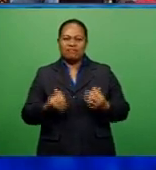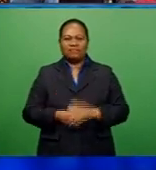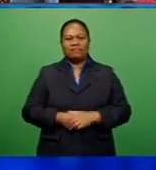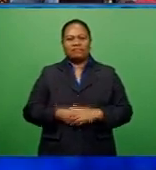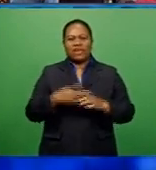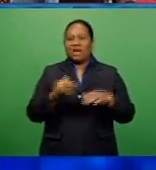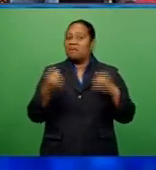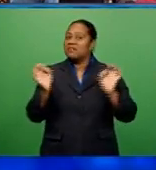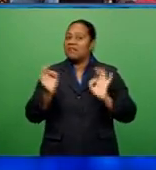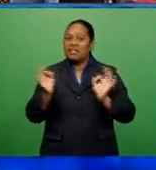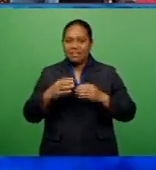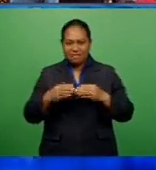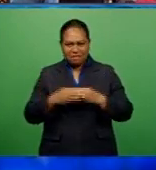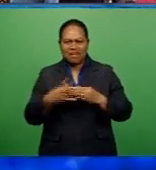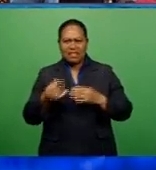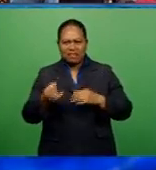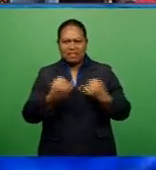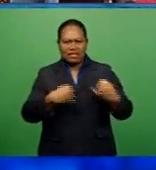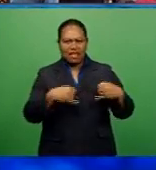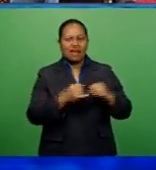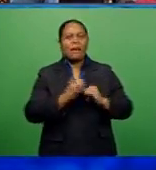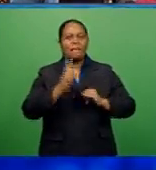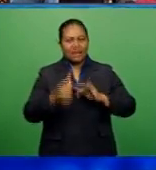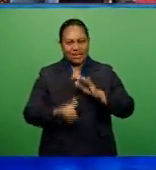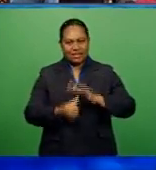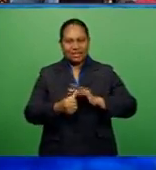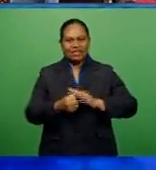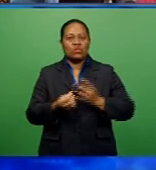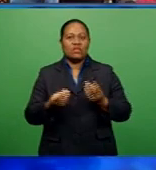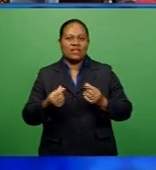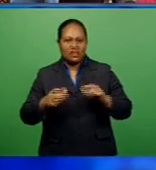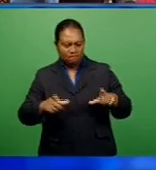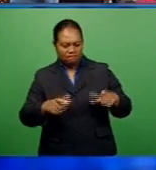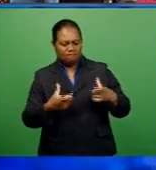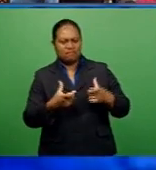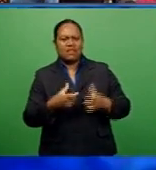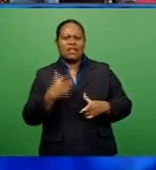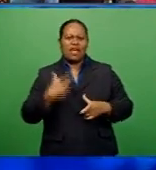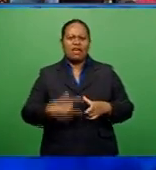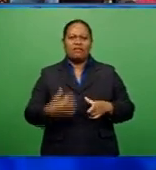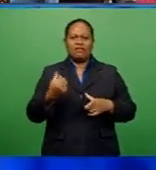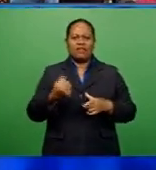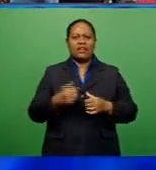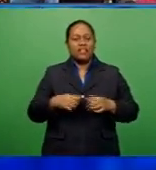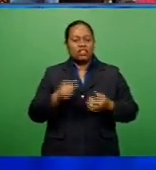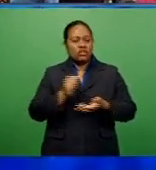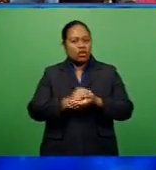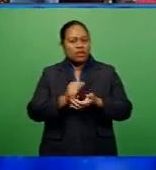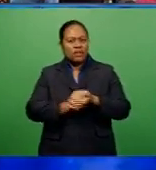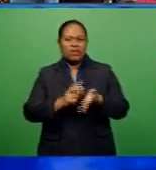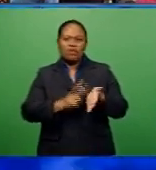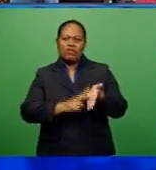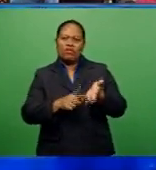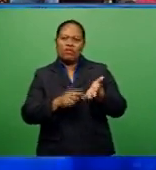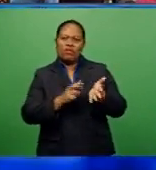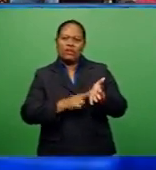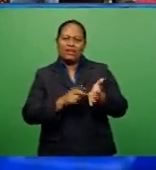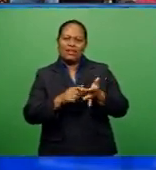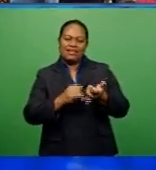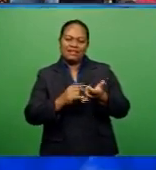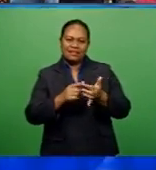no banks on the island and access to cash a challenge, the advanced shop in Wunisea is the first business to launch the system.